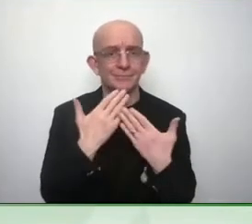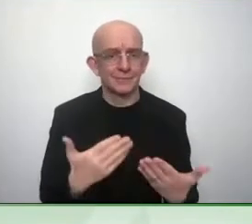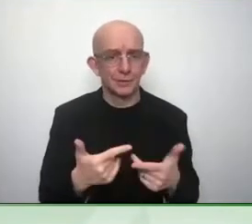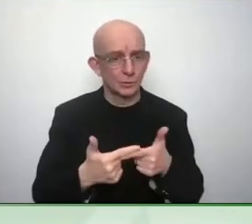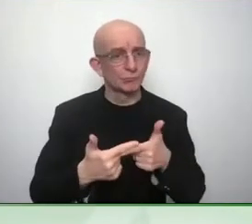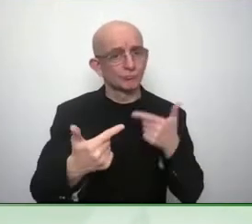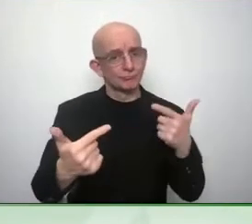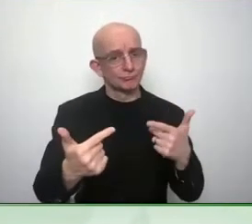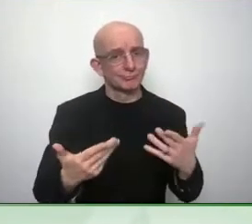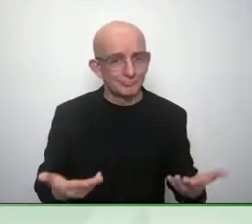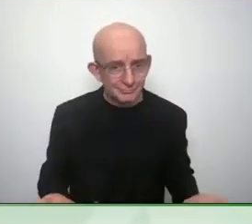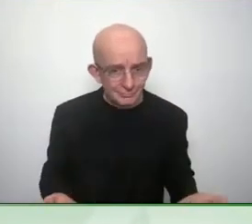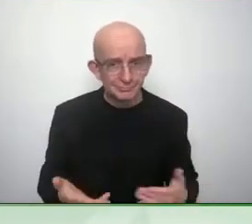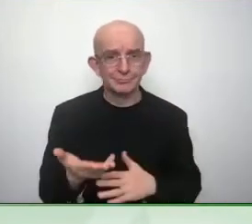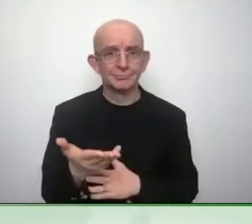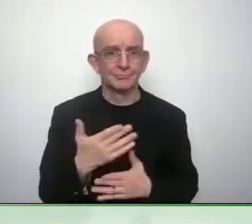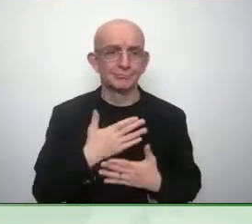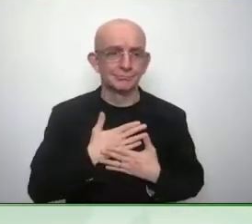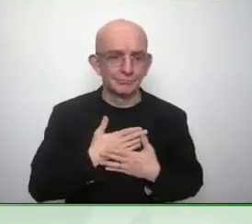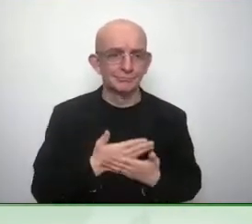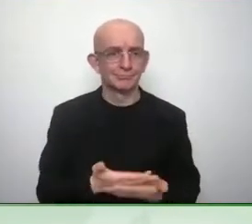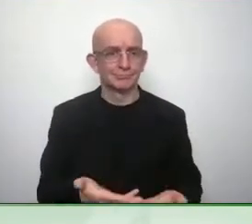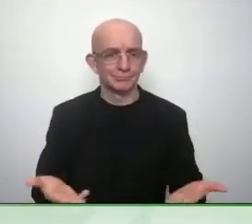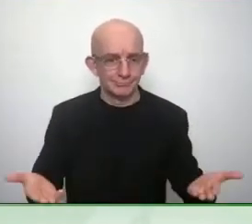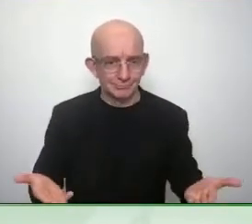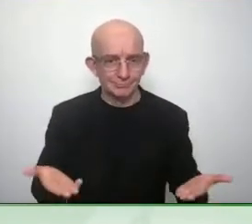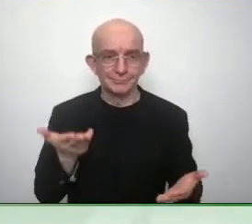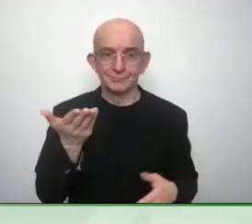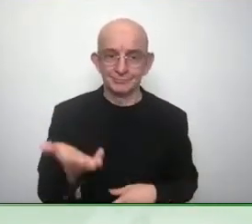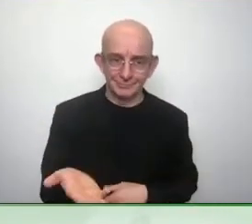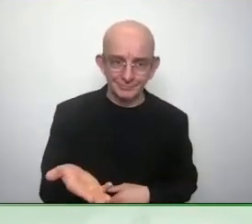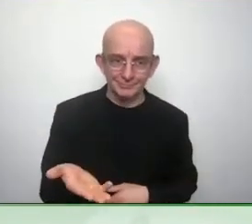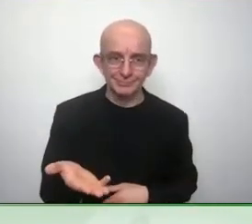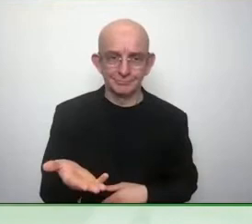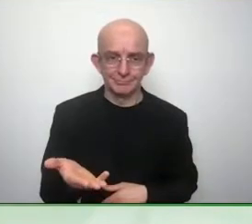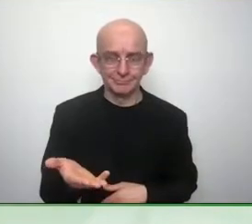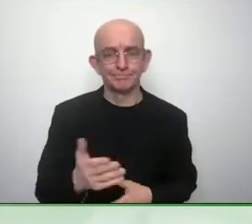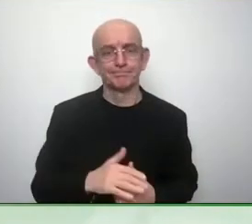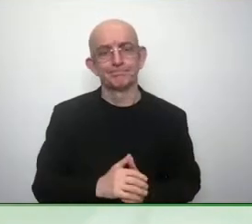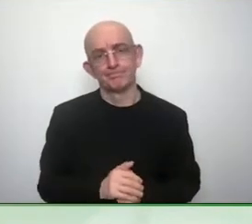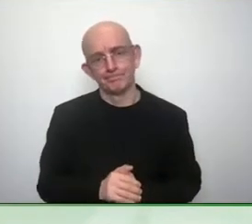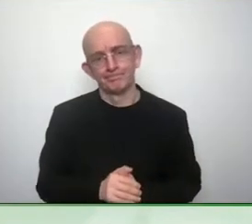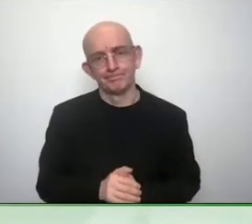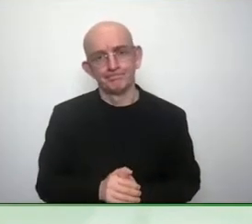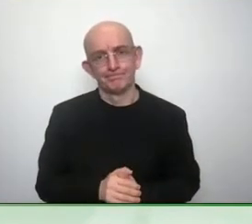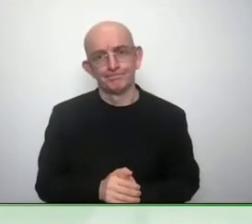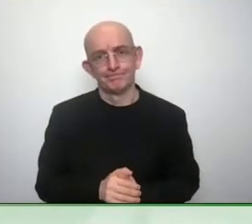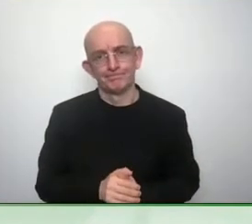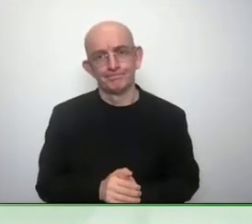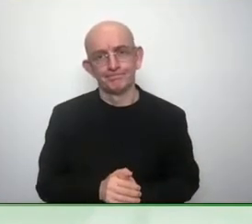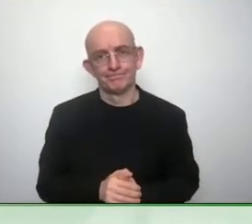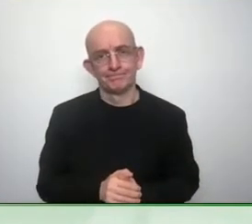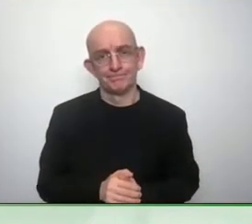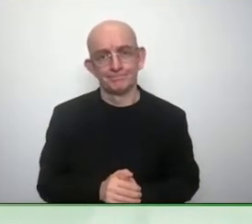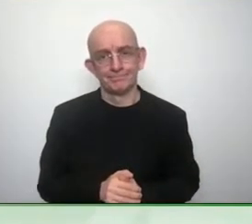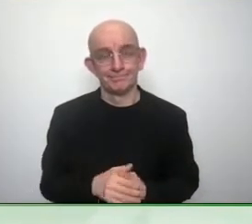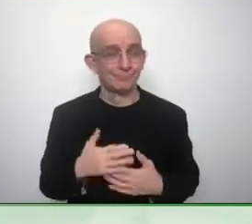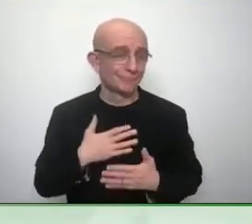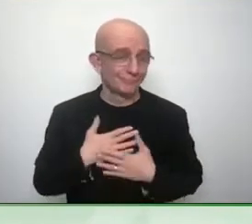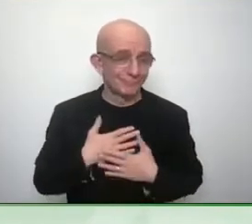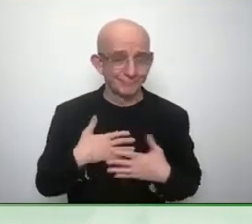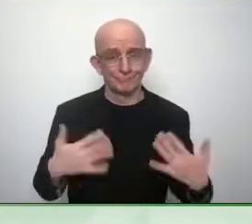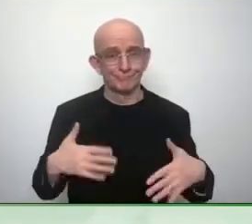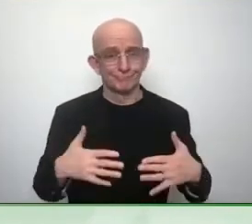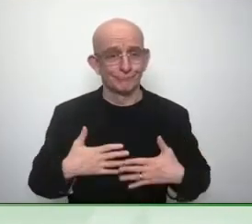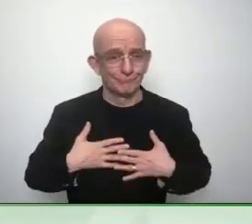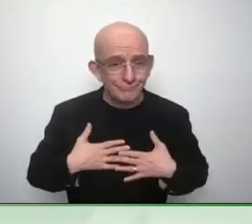one of our mentors one of our trailblazers for so long before me um and you don't give up innovating so